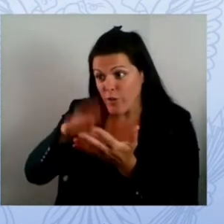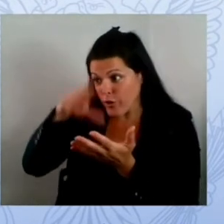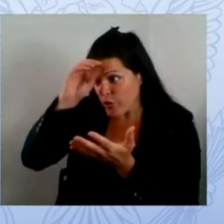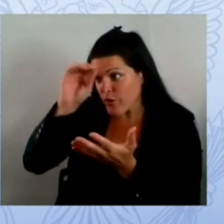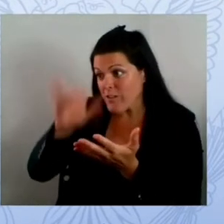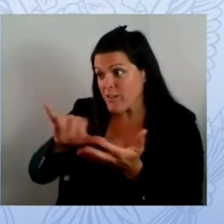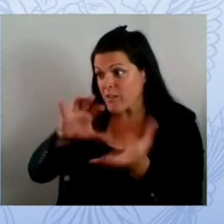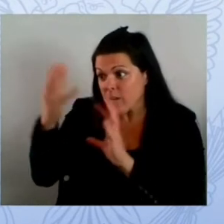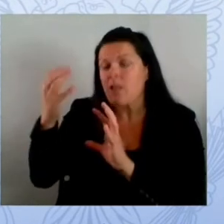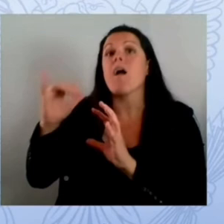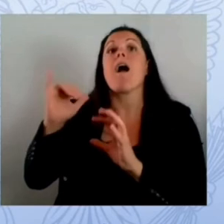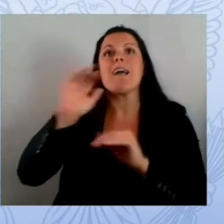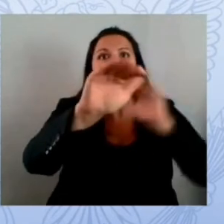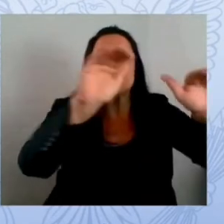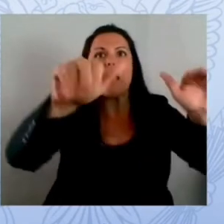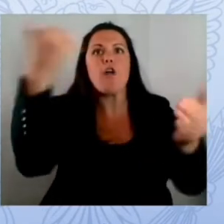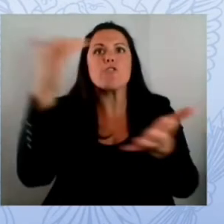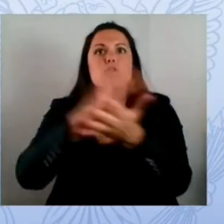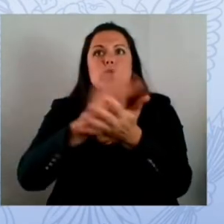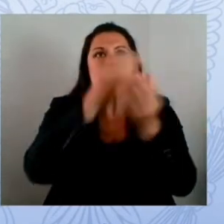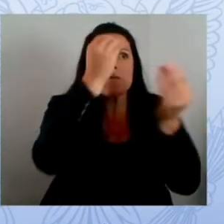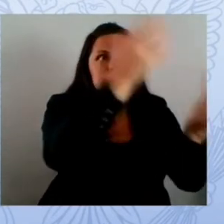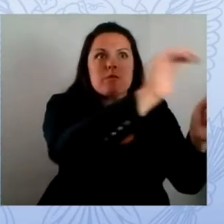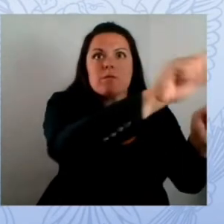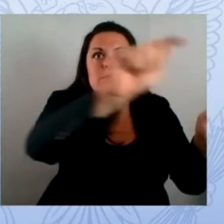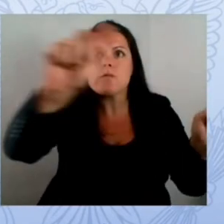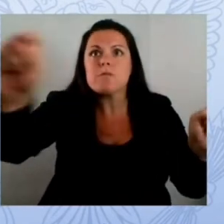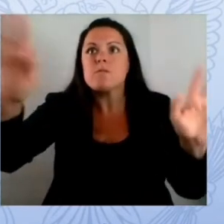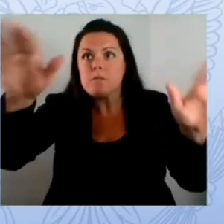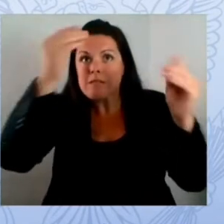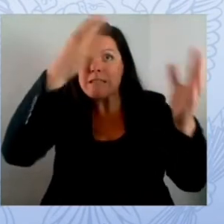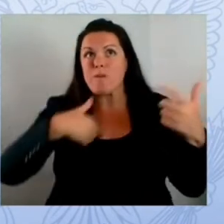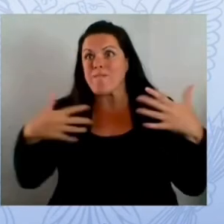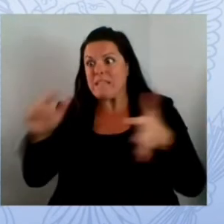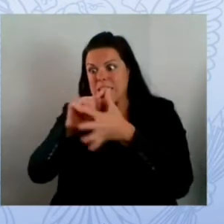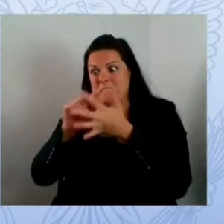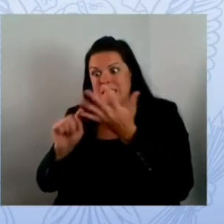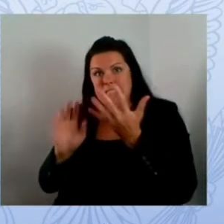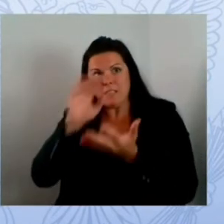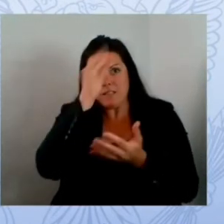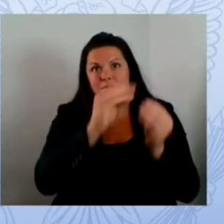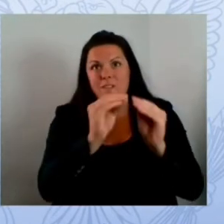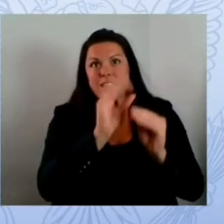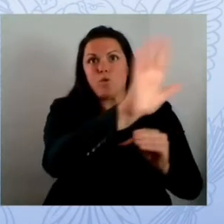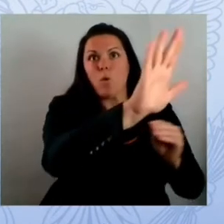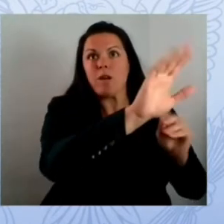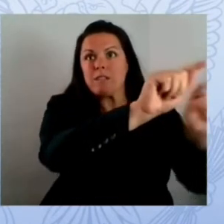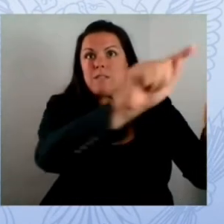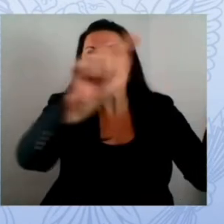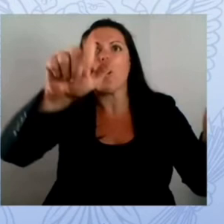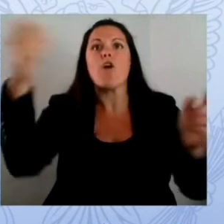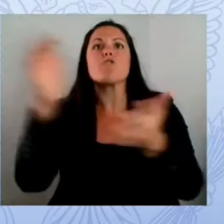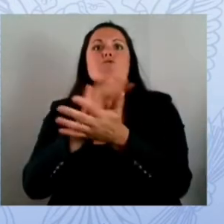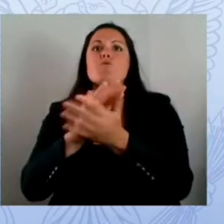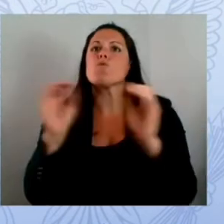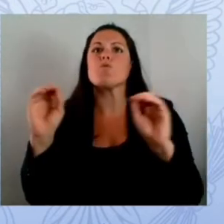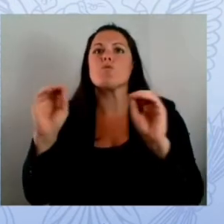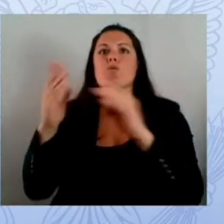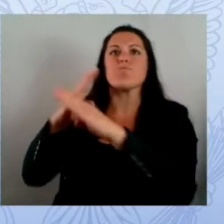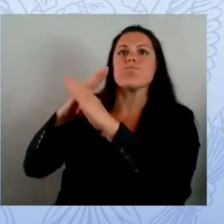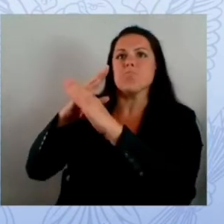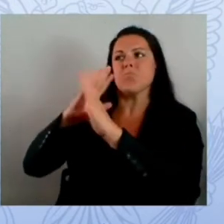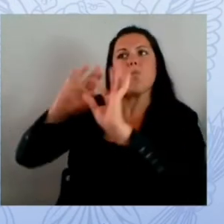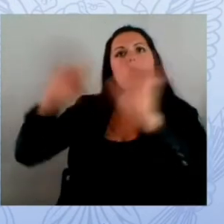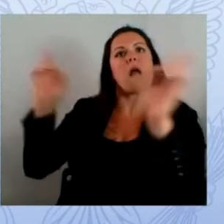government resources to come in with cissa with us we mutually inform each other when things occur we want to do that rapidly